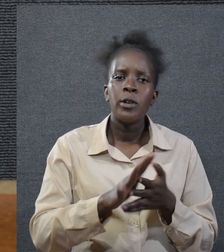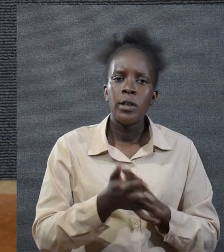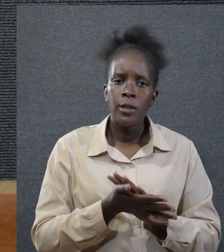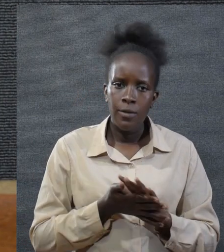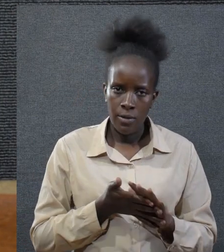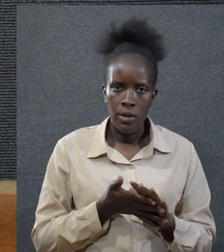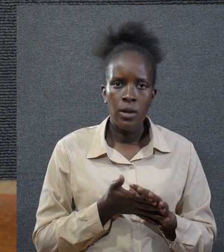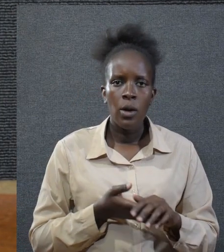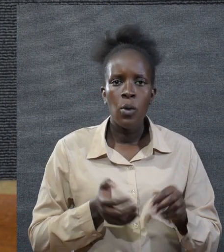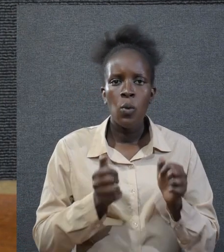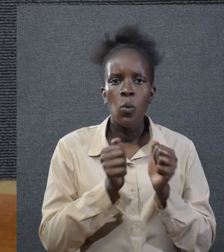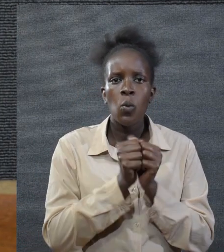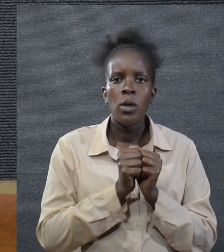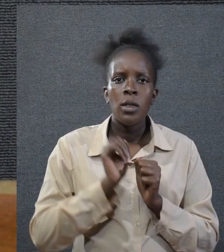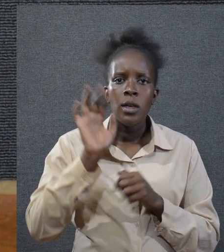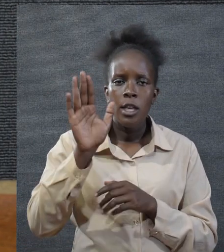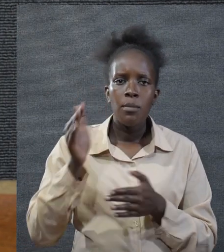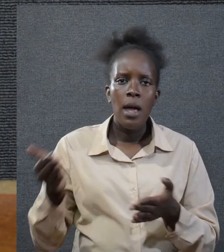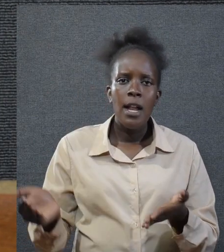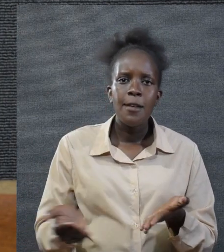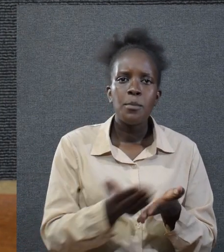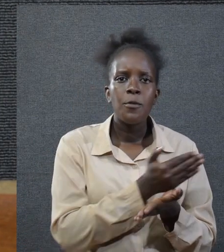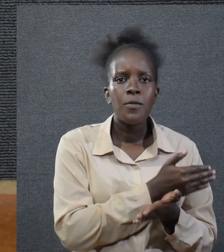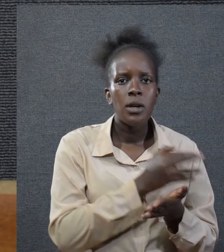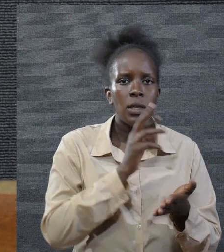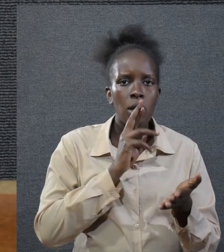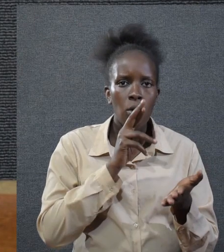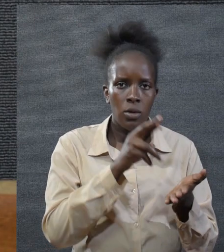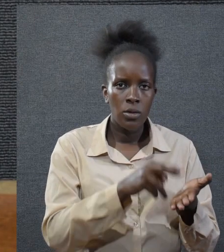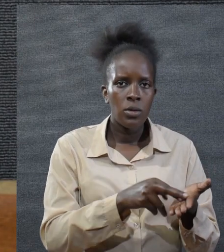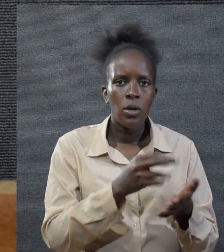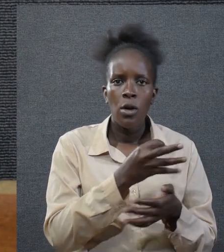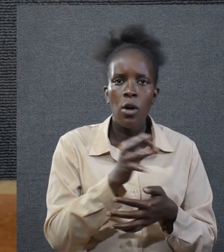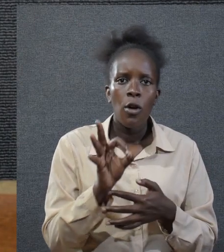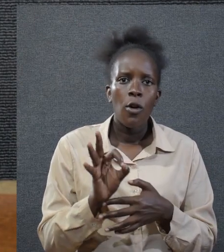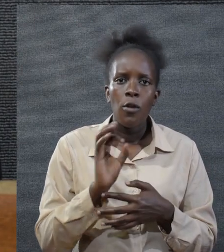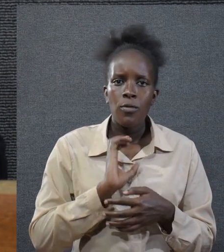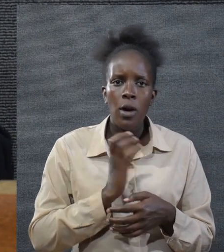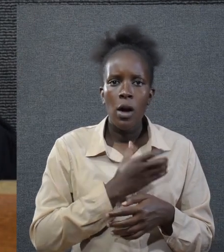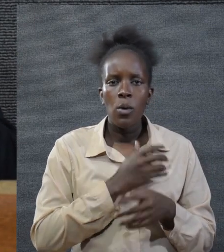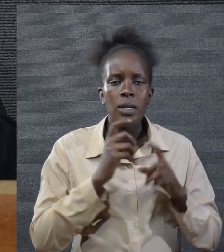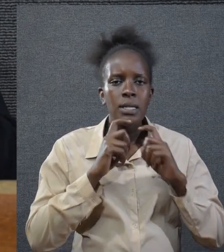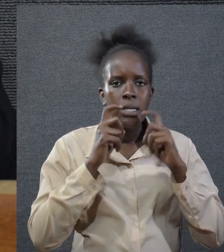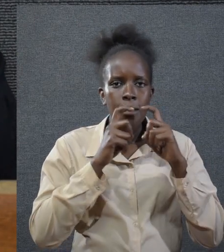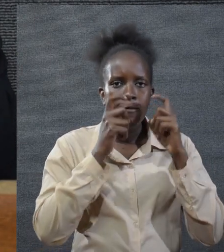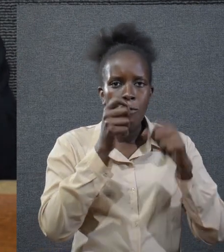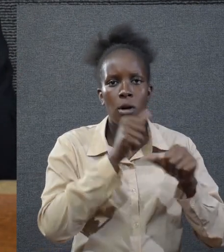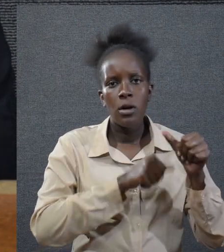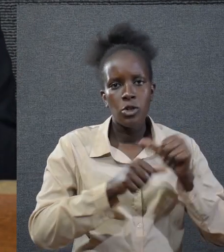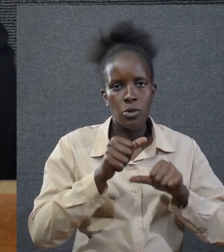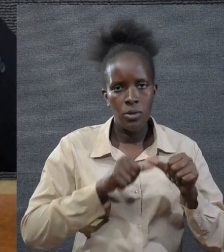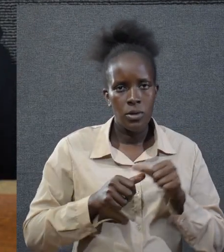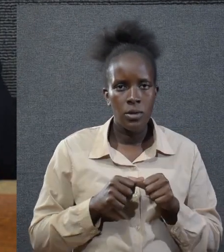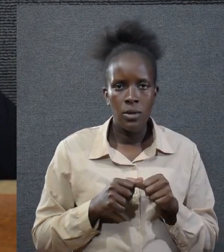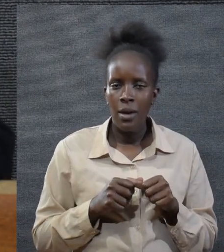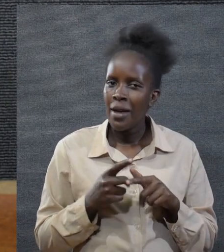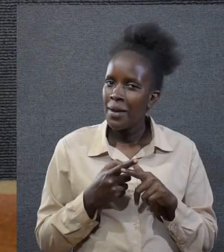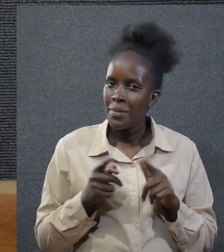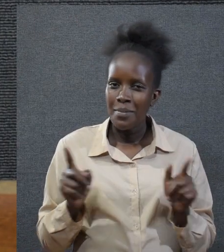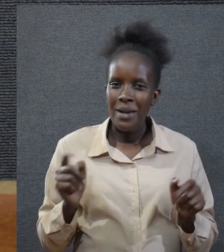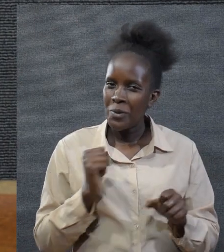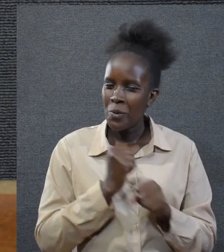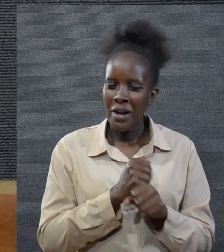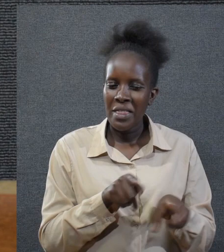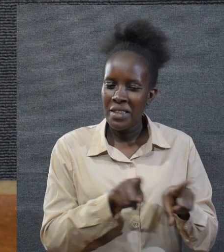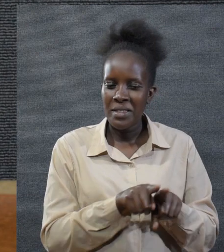God's forgiveness with him removing the consequence of our sinful actions.